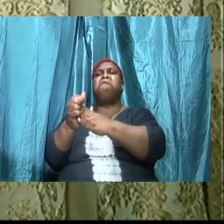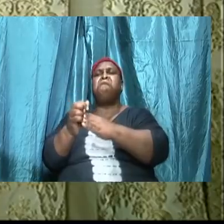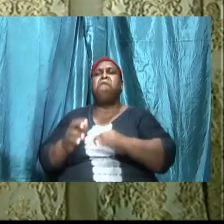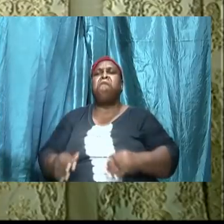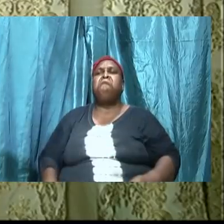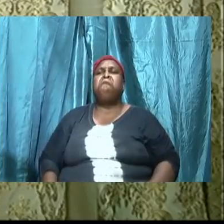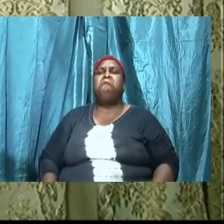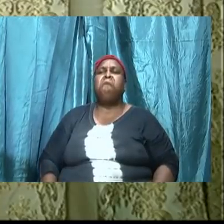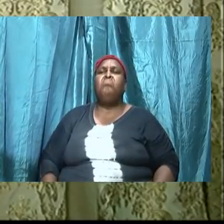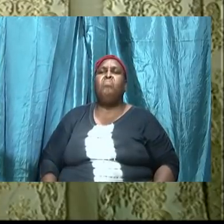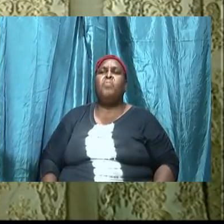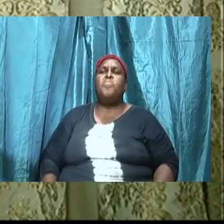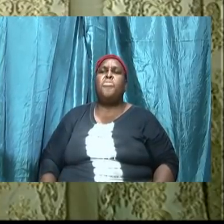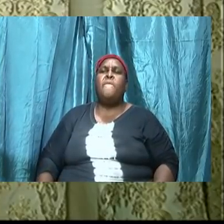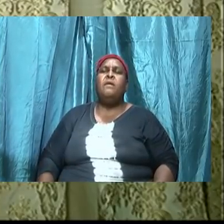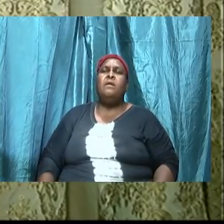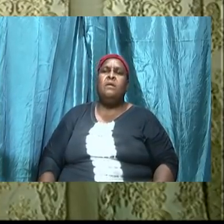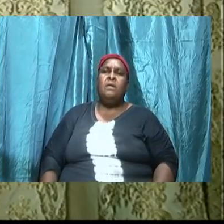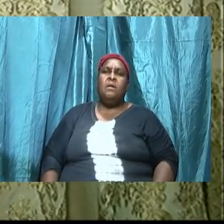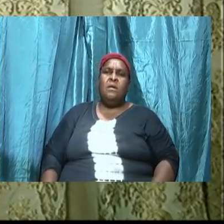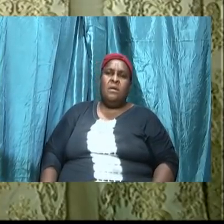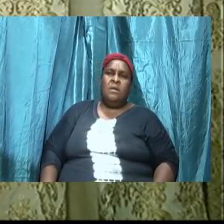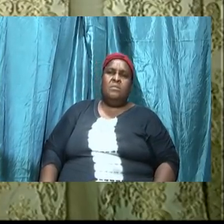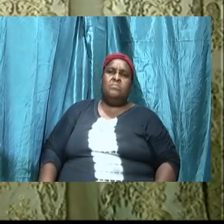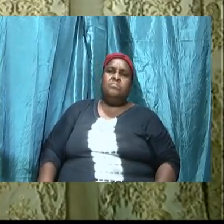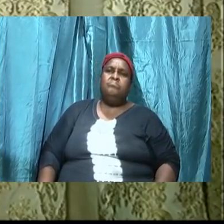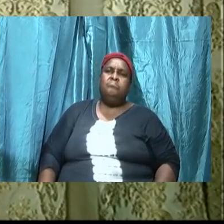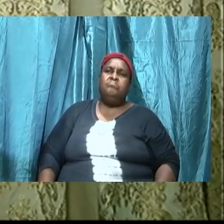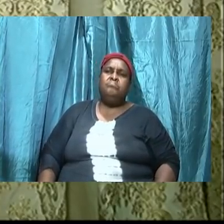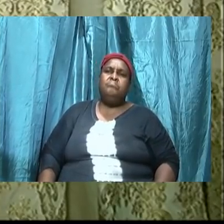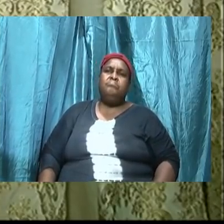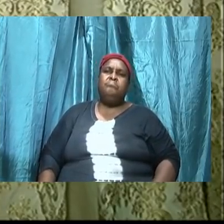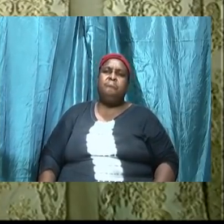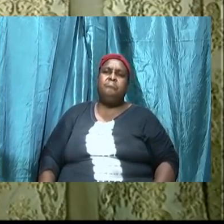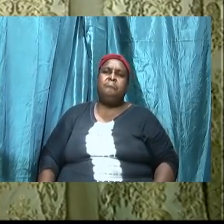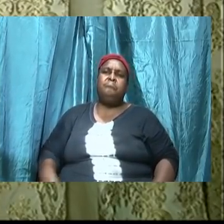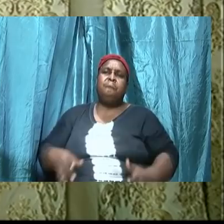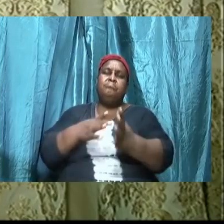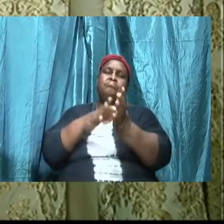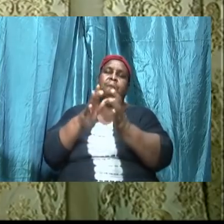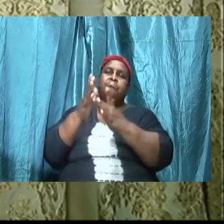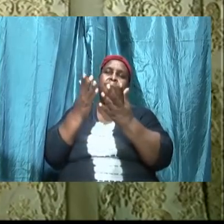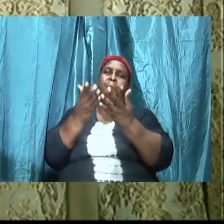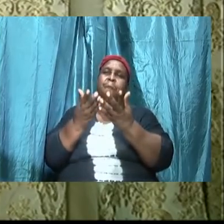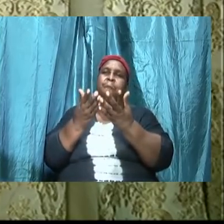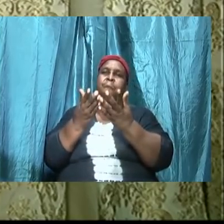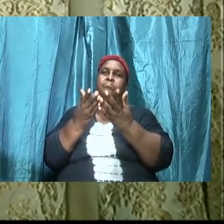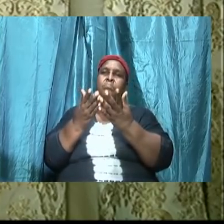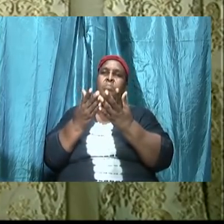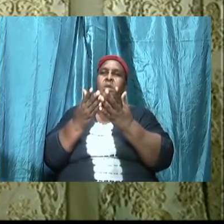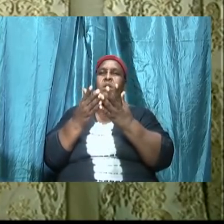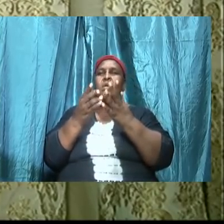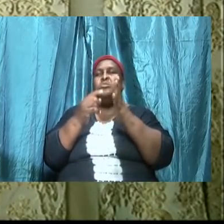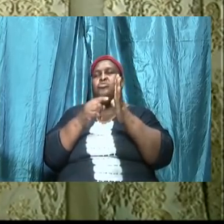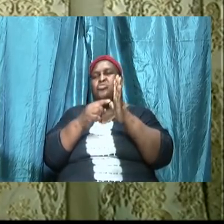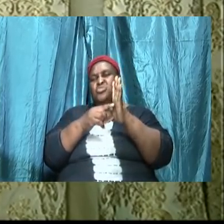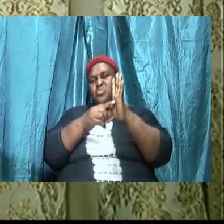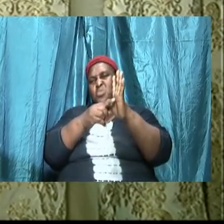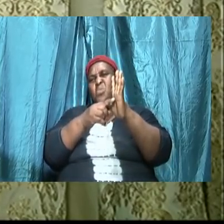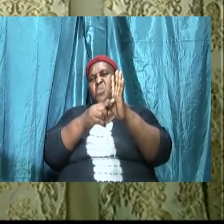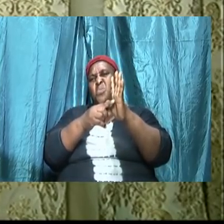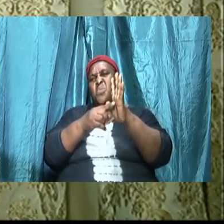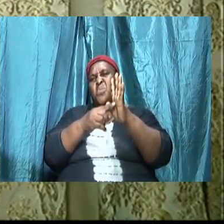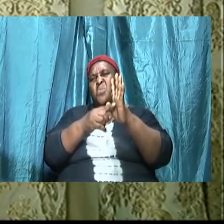6 and verse 11 we're going to look at 2nd Corinthians 2 and verse 11 and we're going to show you I really want to show us